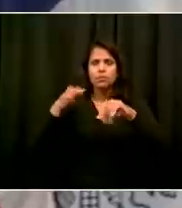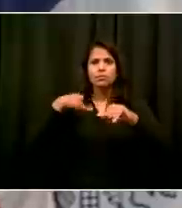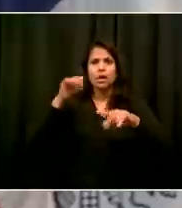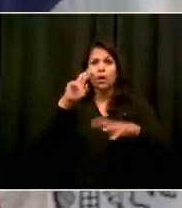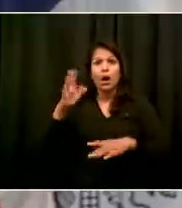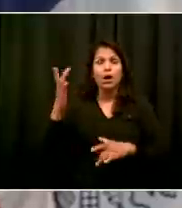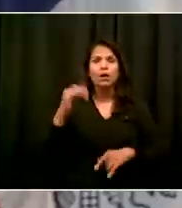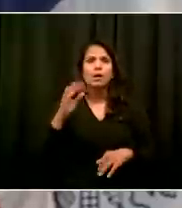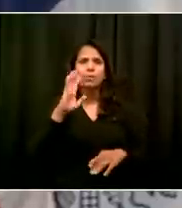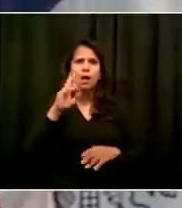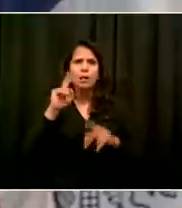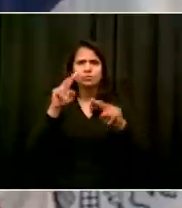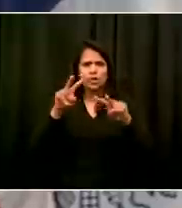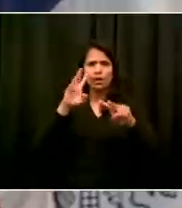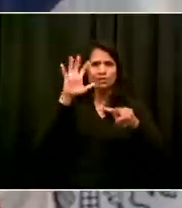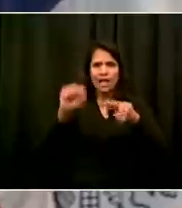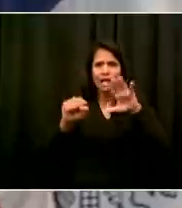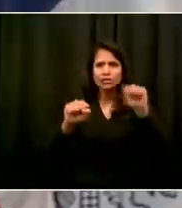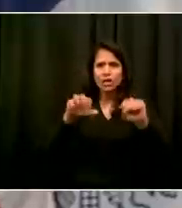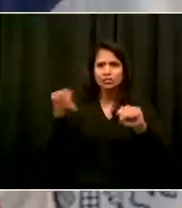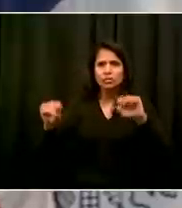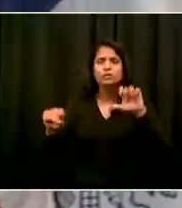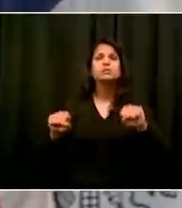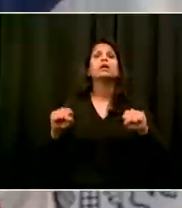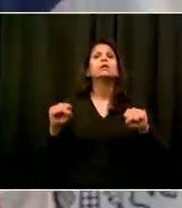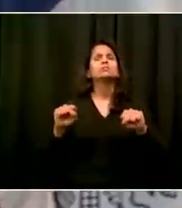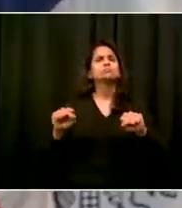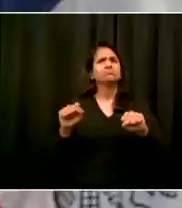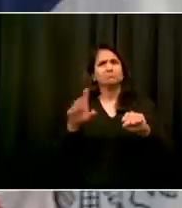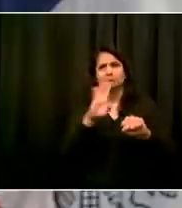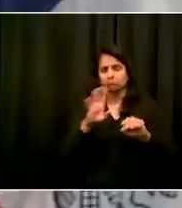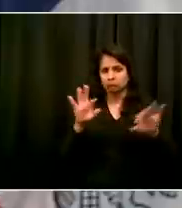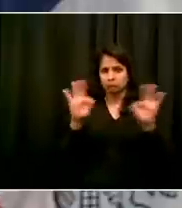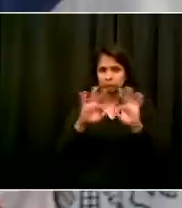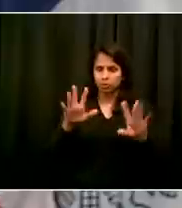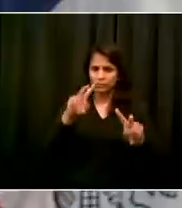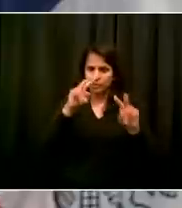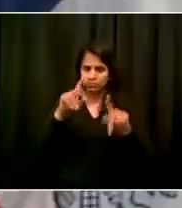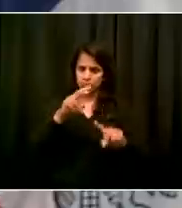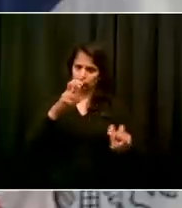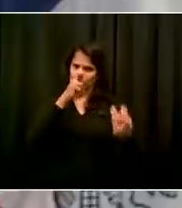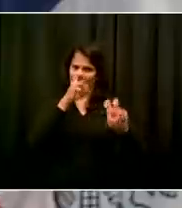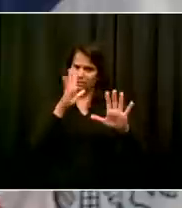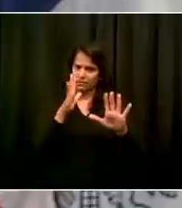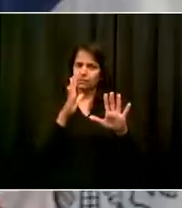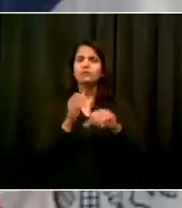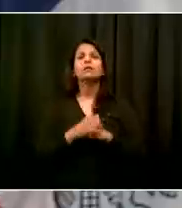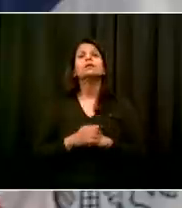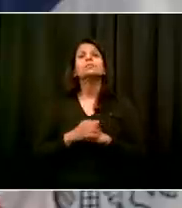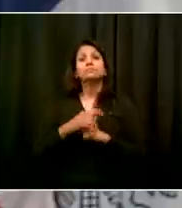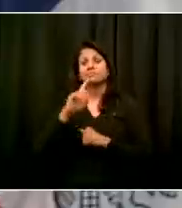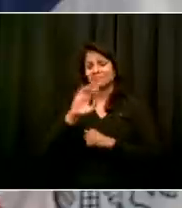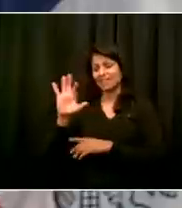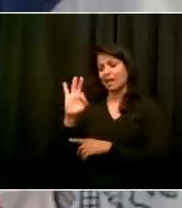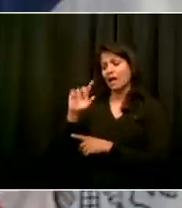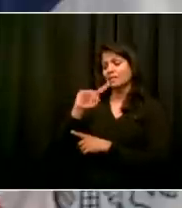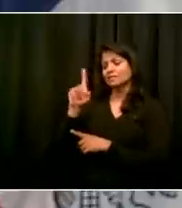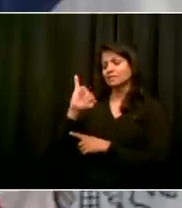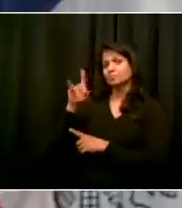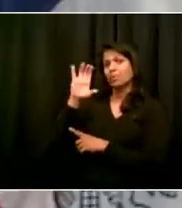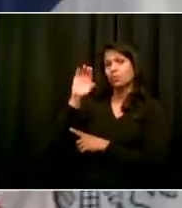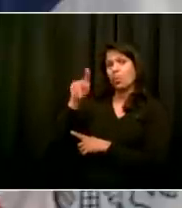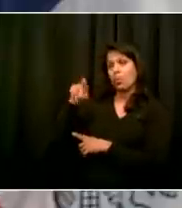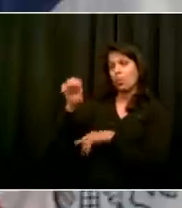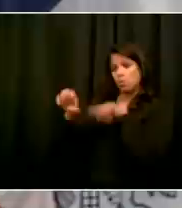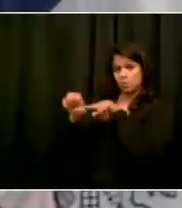wear masks and that's going to be part of how we turn the situation around. Let me go into that and then you're going to hear from Dr. Katz, but first I want to talk